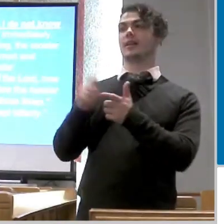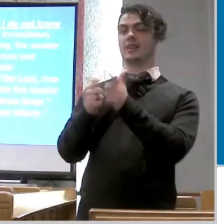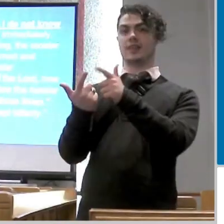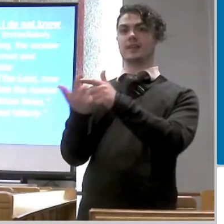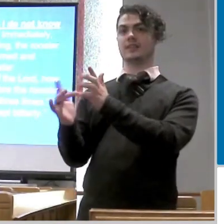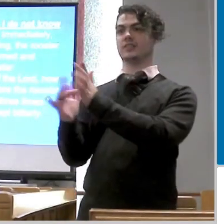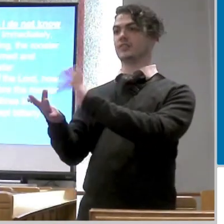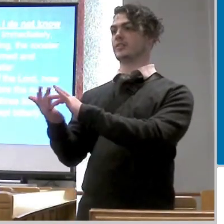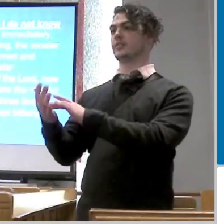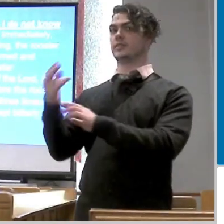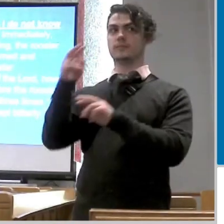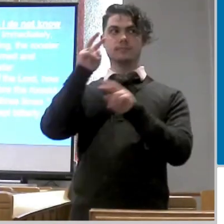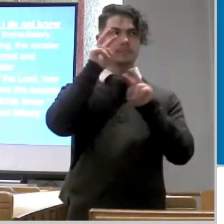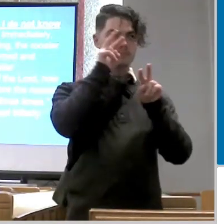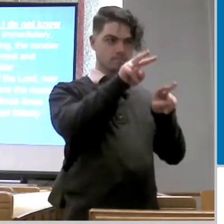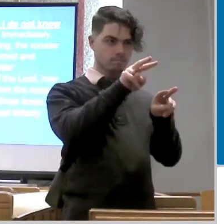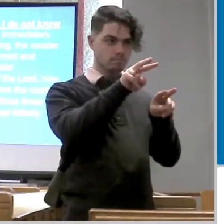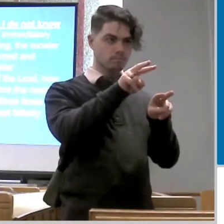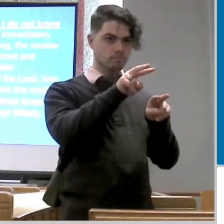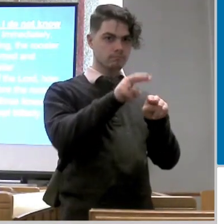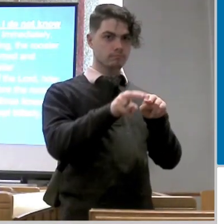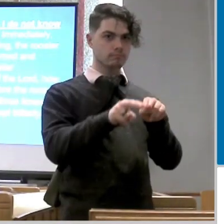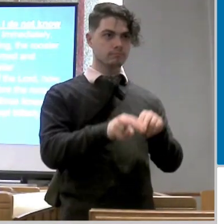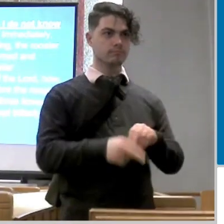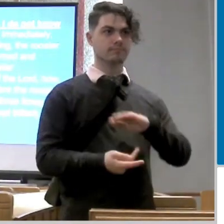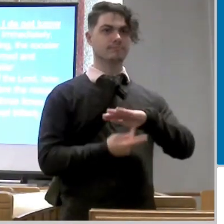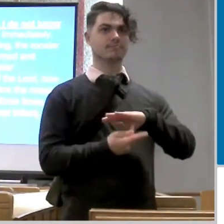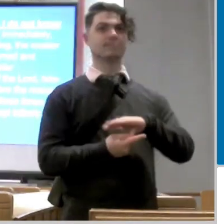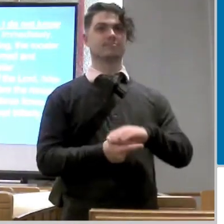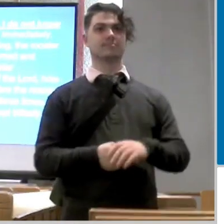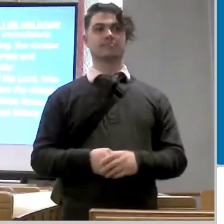you like i told you